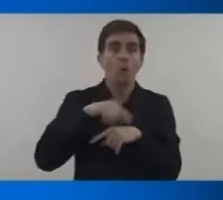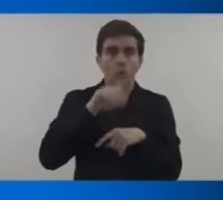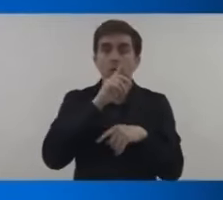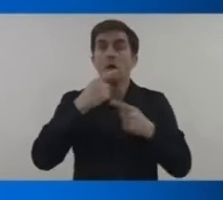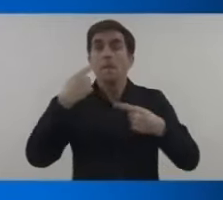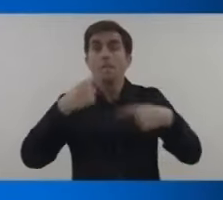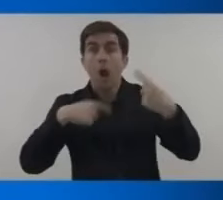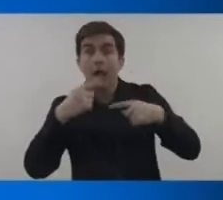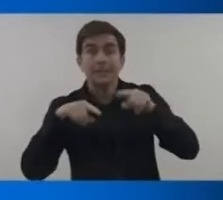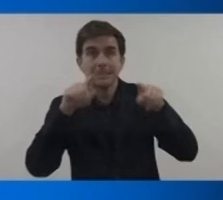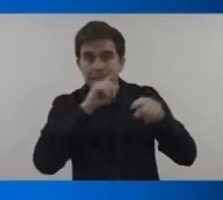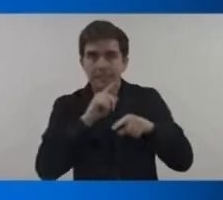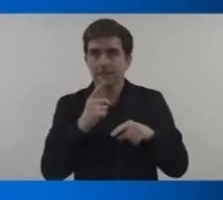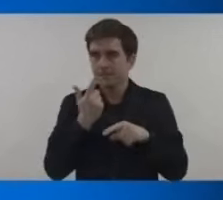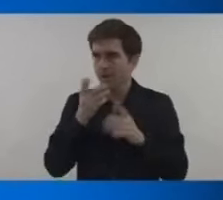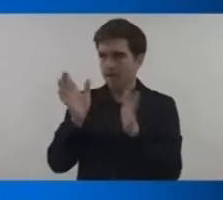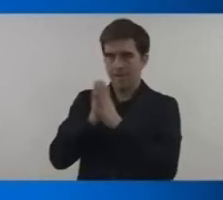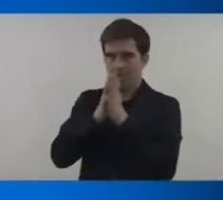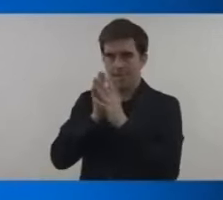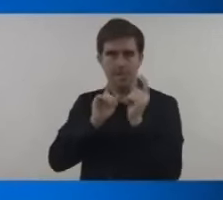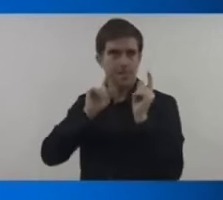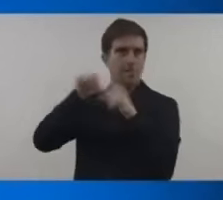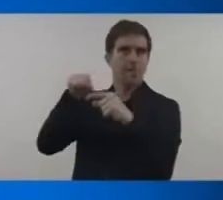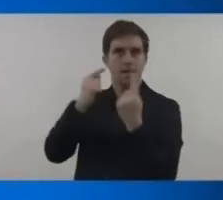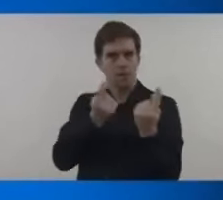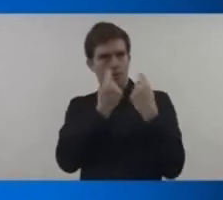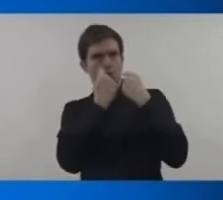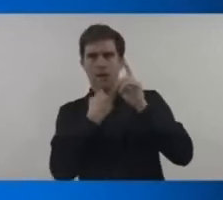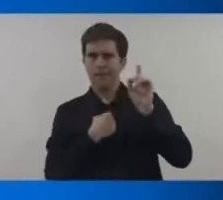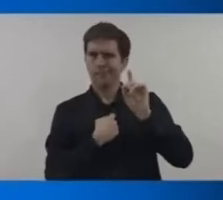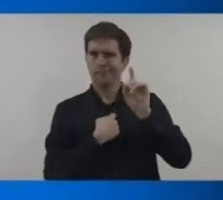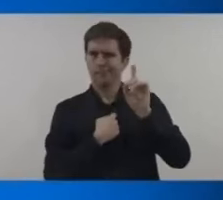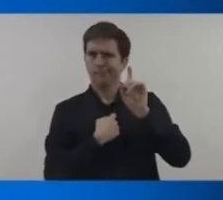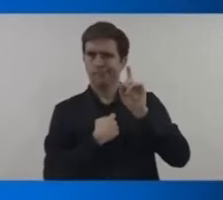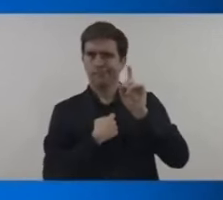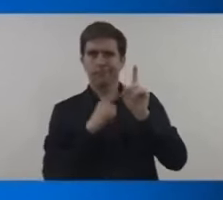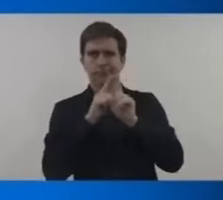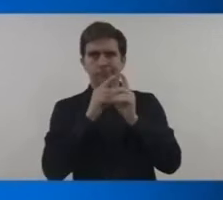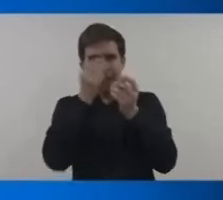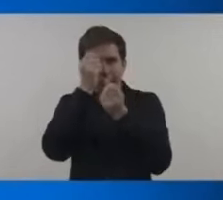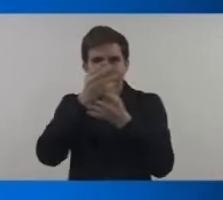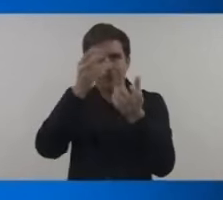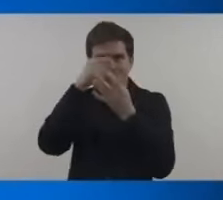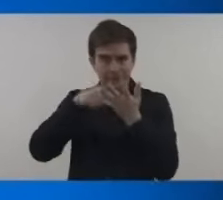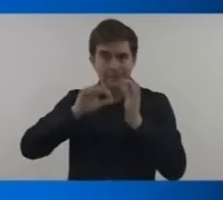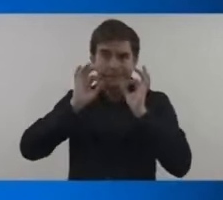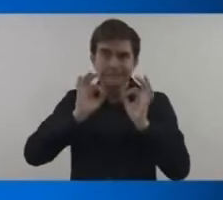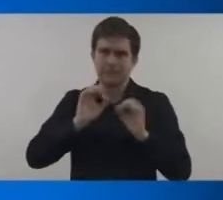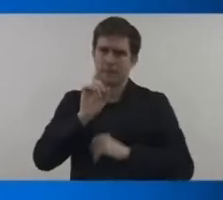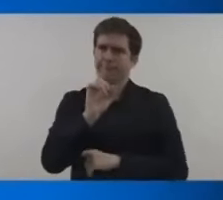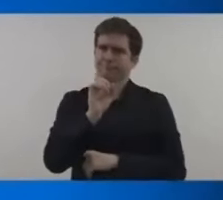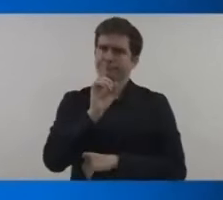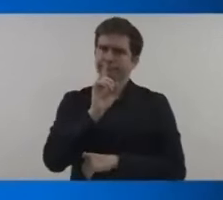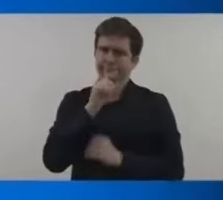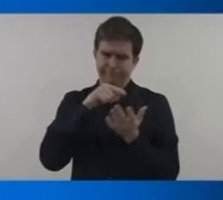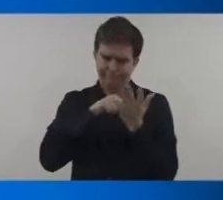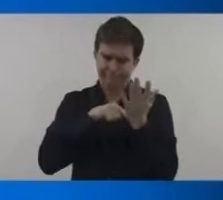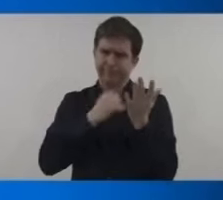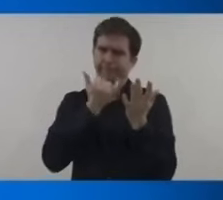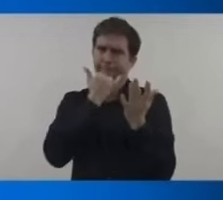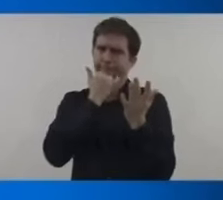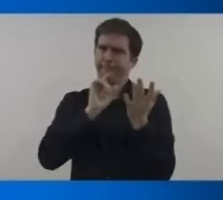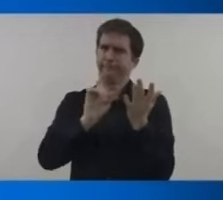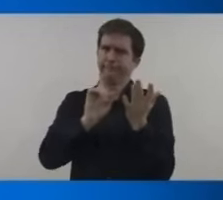must be realistic as fossil fuels were still needed the government has regularly targeted journalists activists